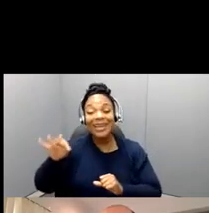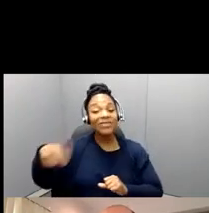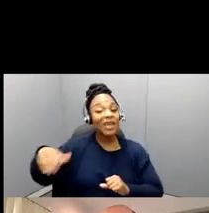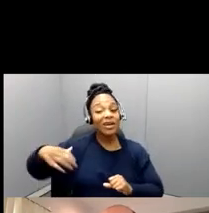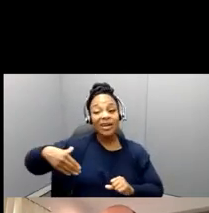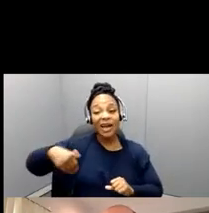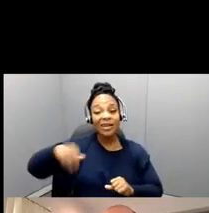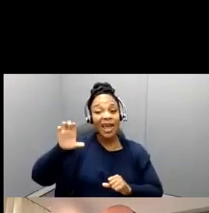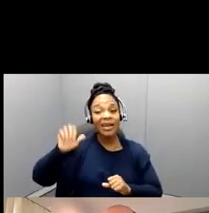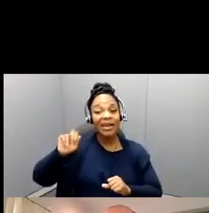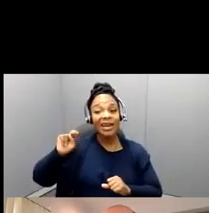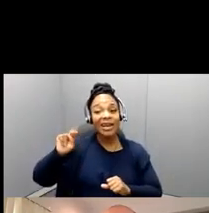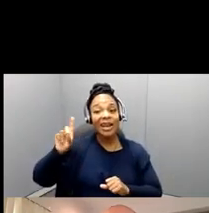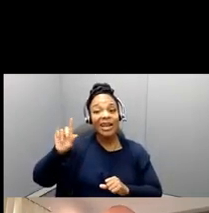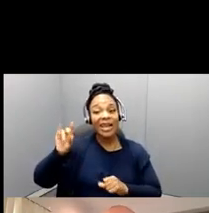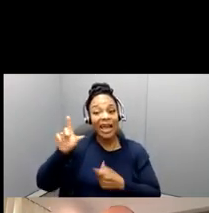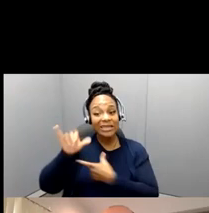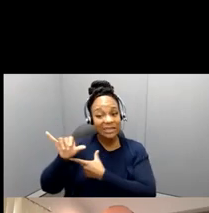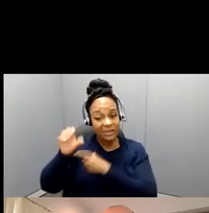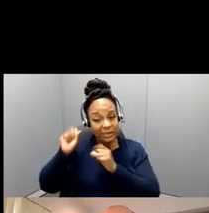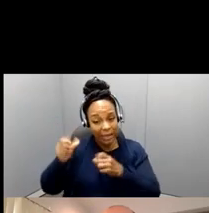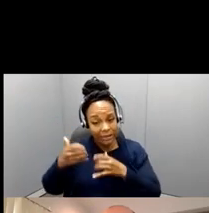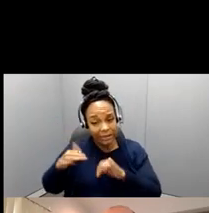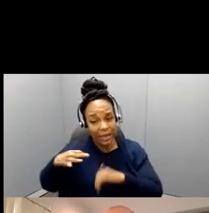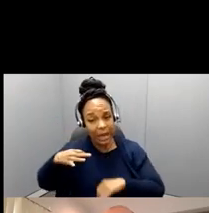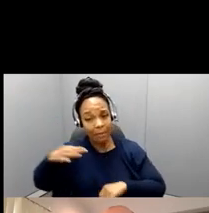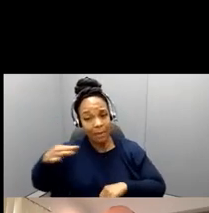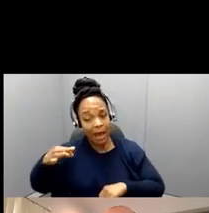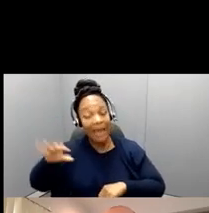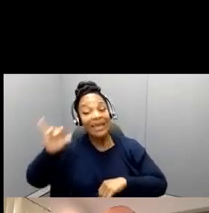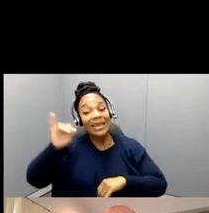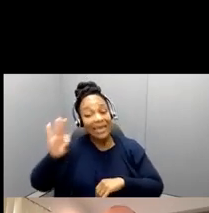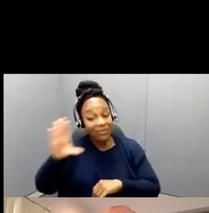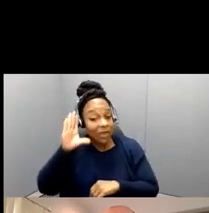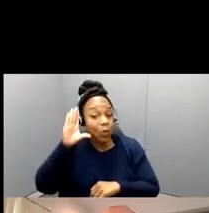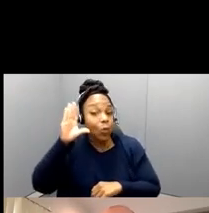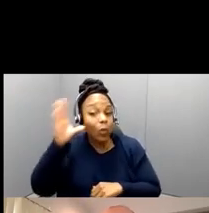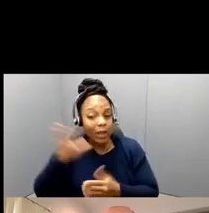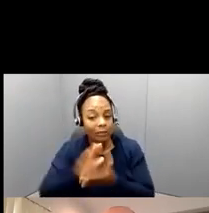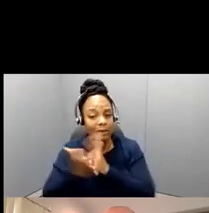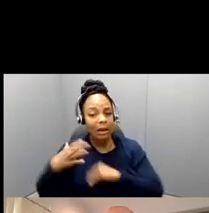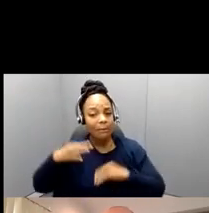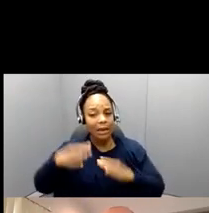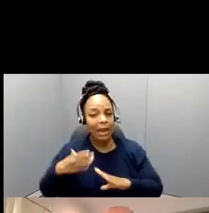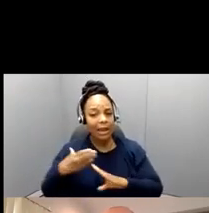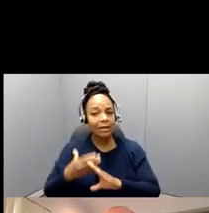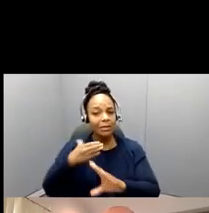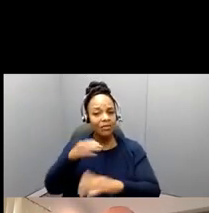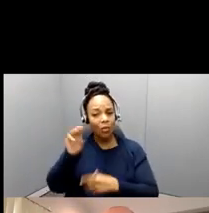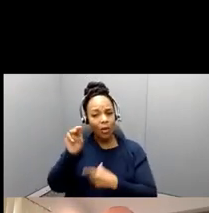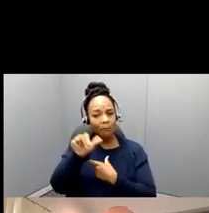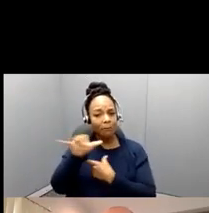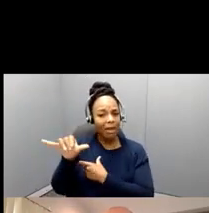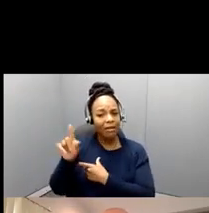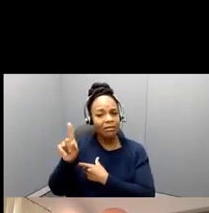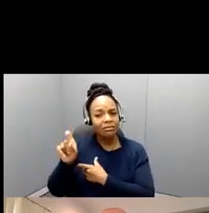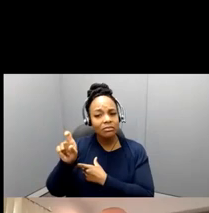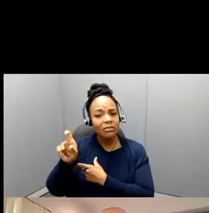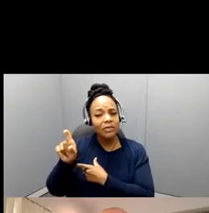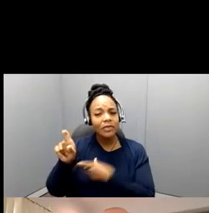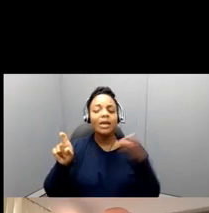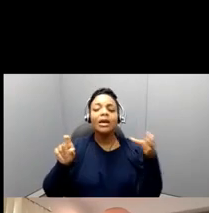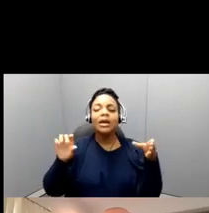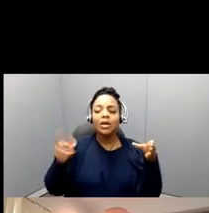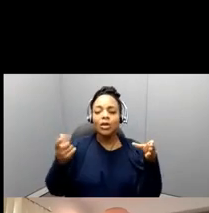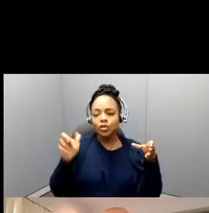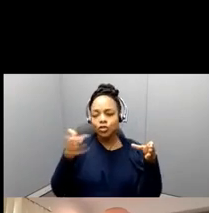fellowship, and so forth. Okay, that's, that's definitely a good question, too. Thank you, Stephanie, because that's, that sort of sometimes dictates when